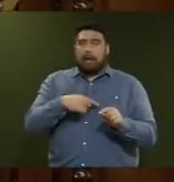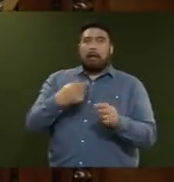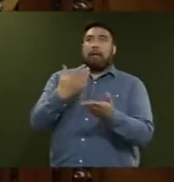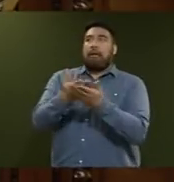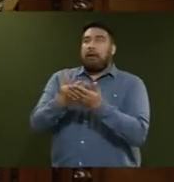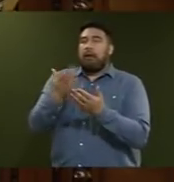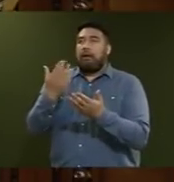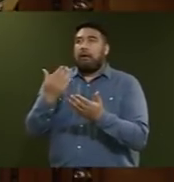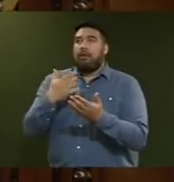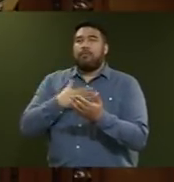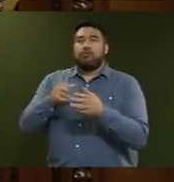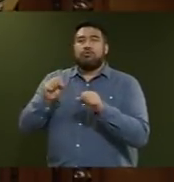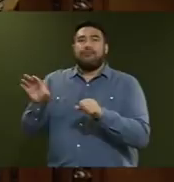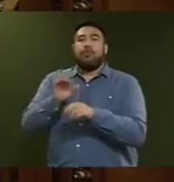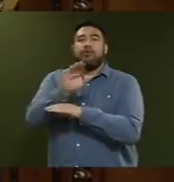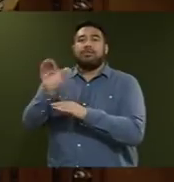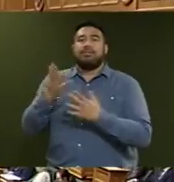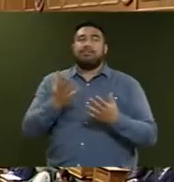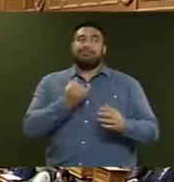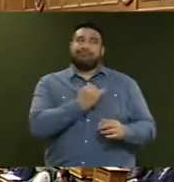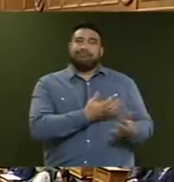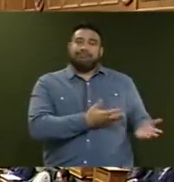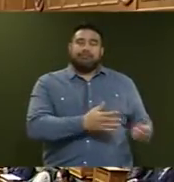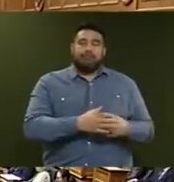Question number three, Dr Duncan Webb. Tēnāi kou, te mana pakawa.